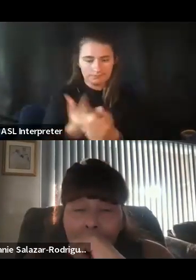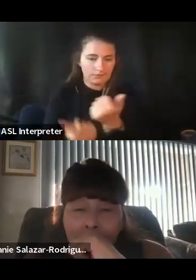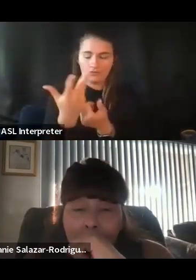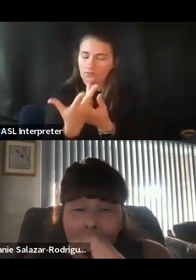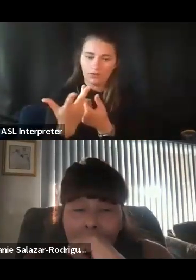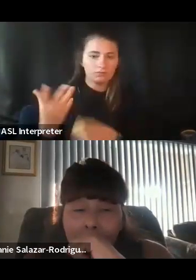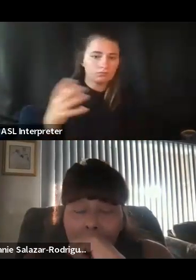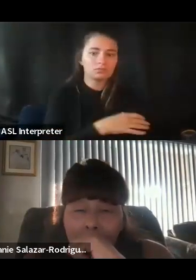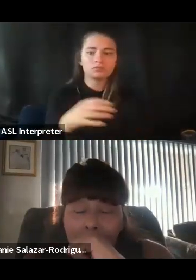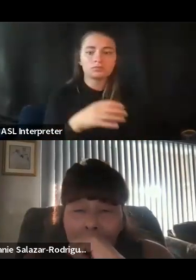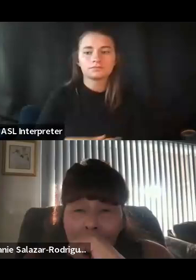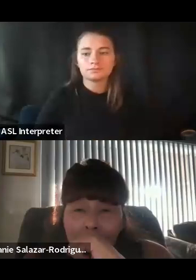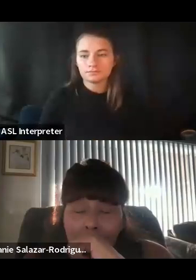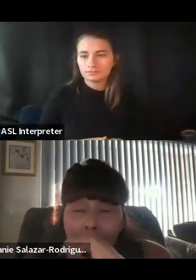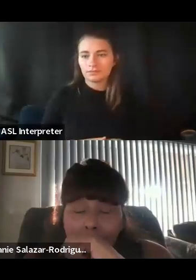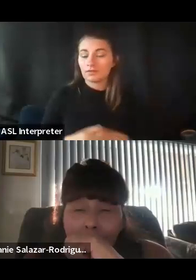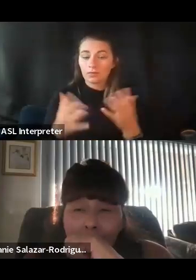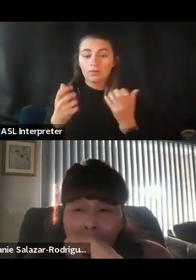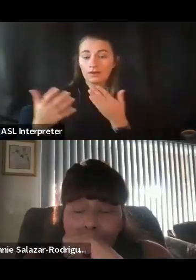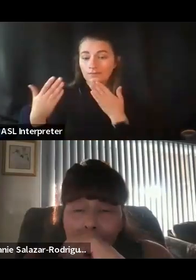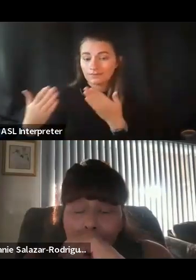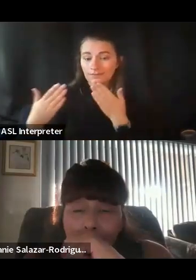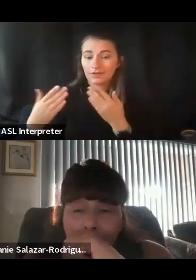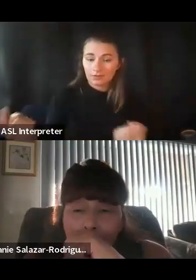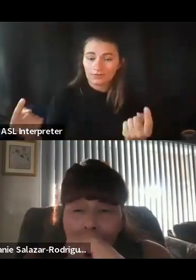thank you for attending this webinar.